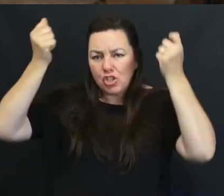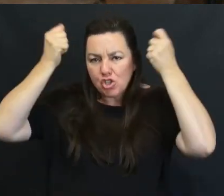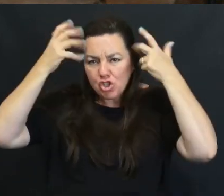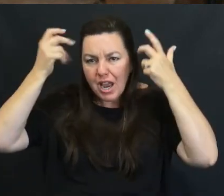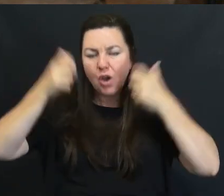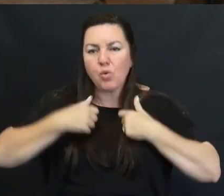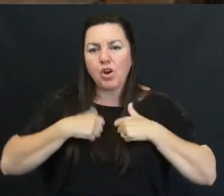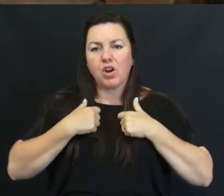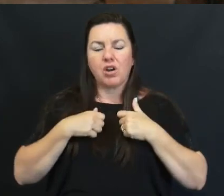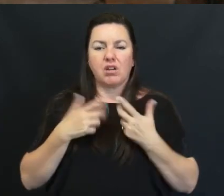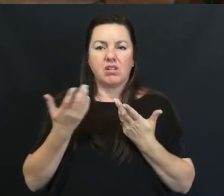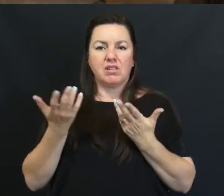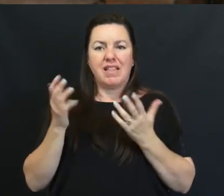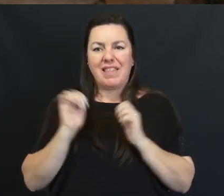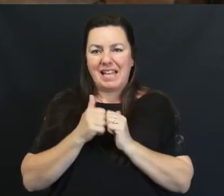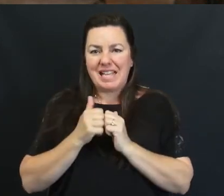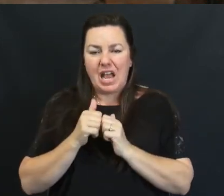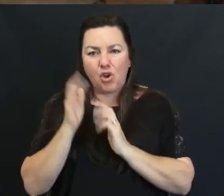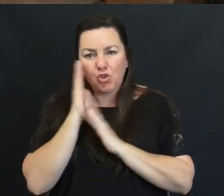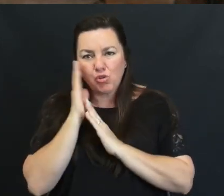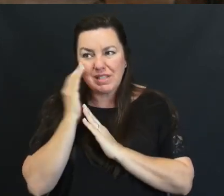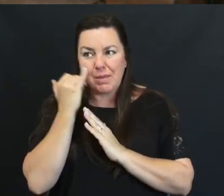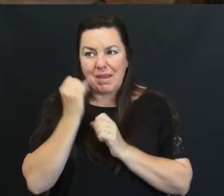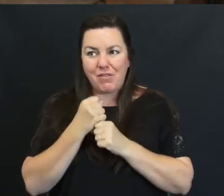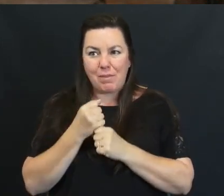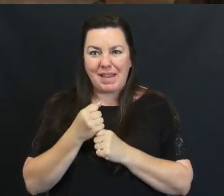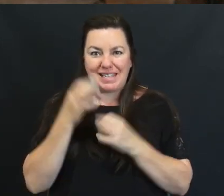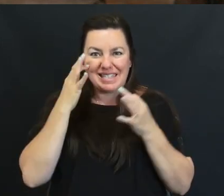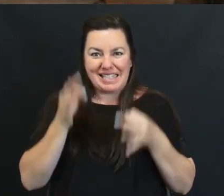That's Kind Of The Sleeping Arrangements If That Makes Your